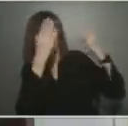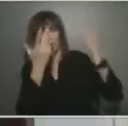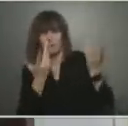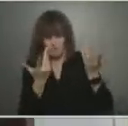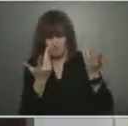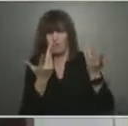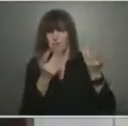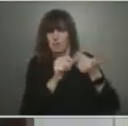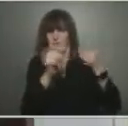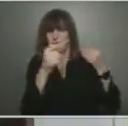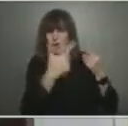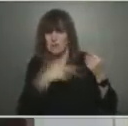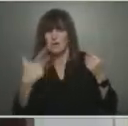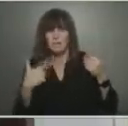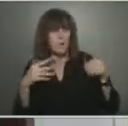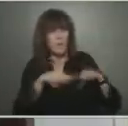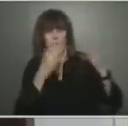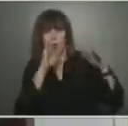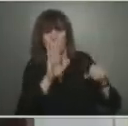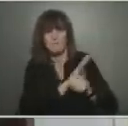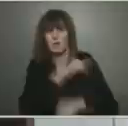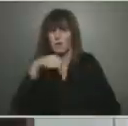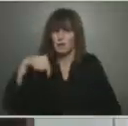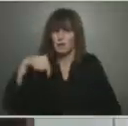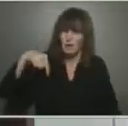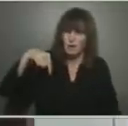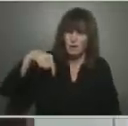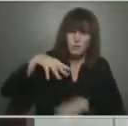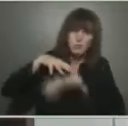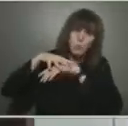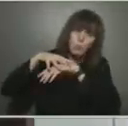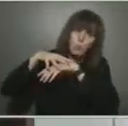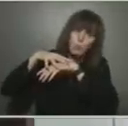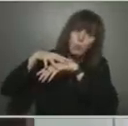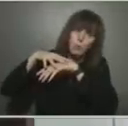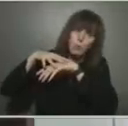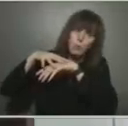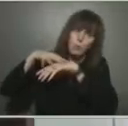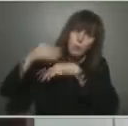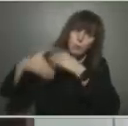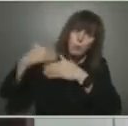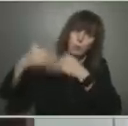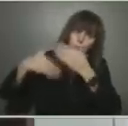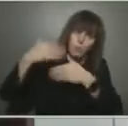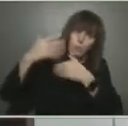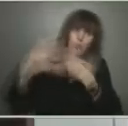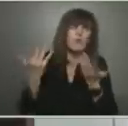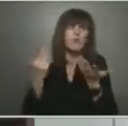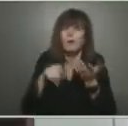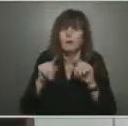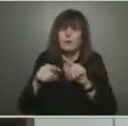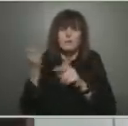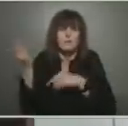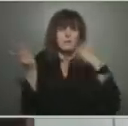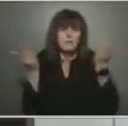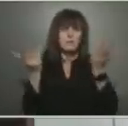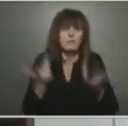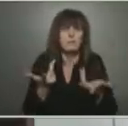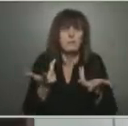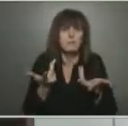looking at and what they're looking at? Is it just the difference in how things are playing out in Ontario? Is it a different risk tolerance?